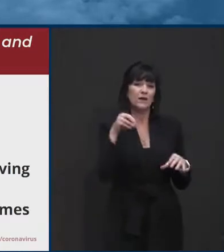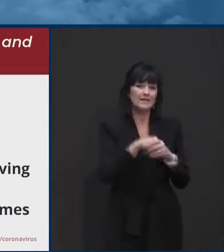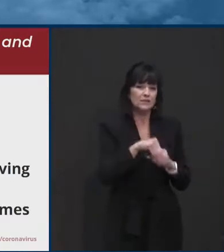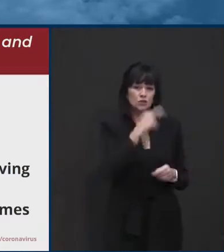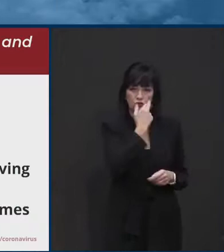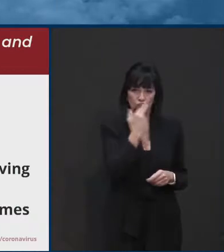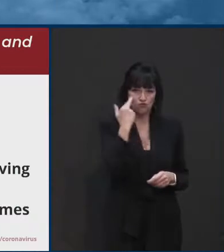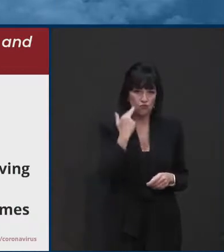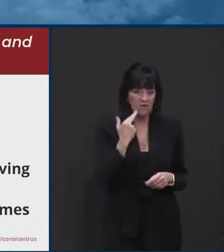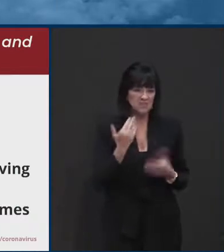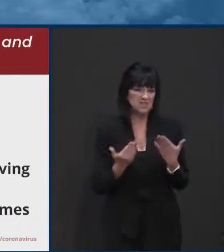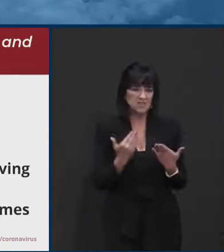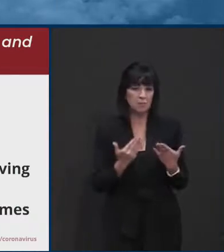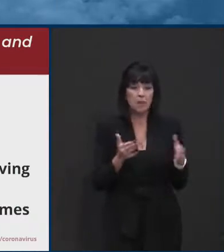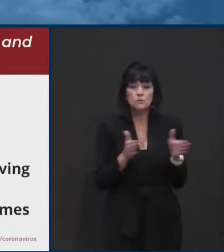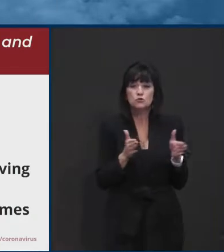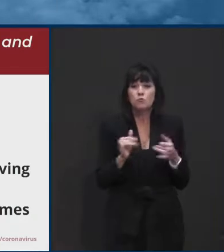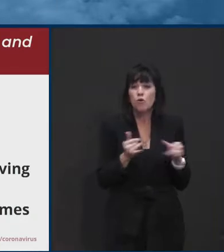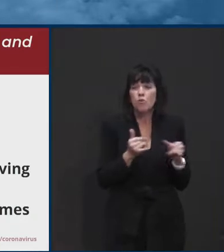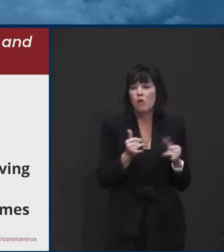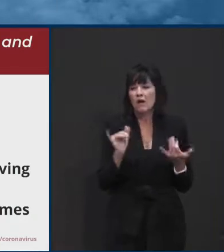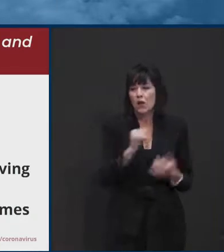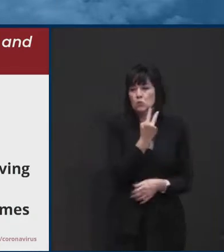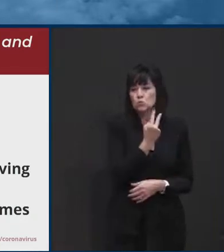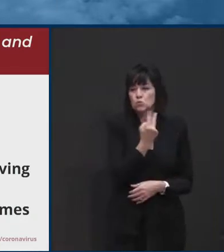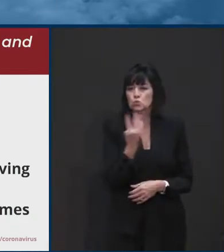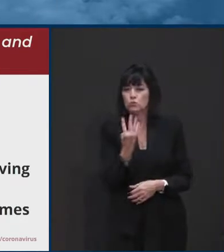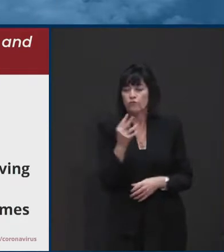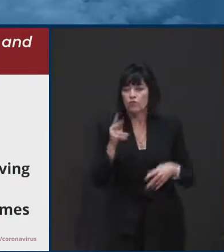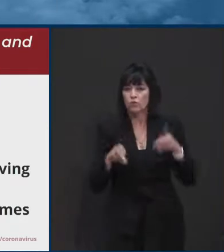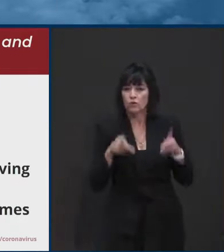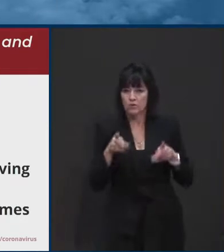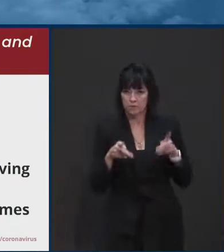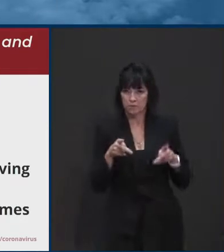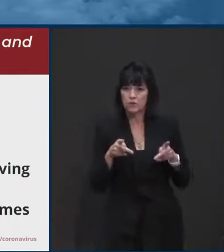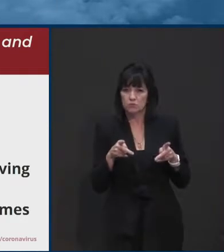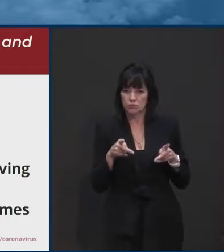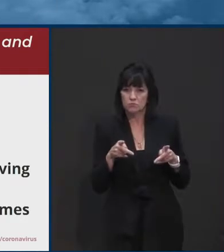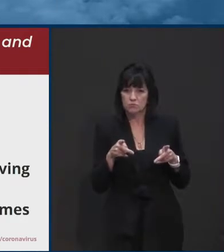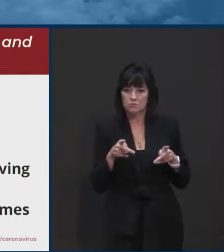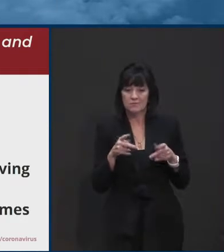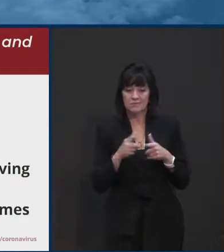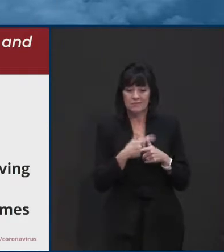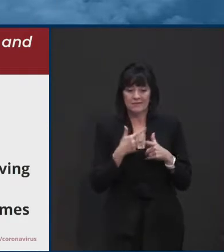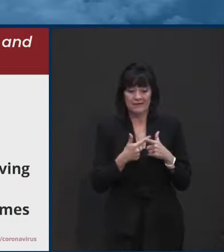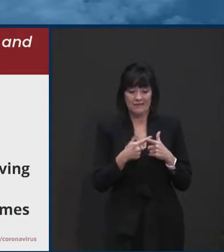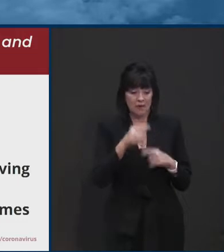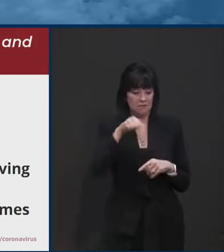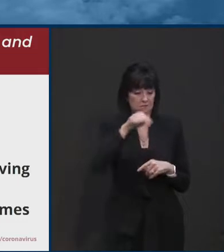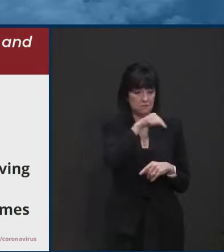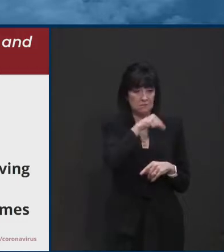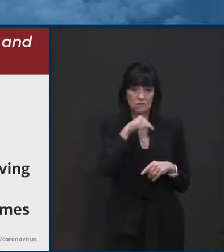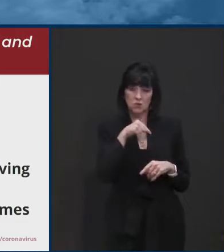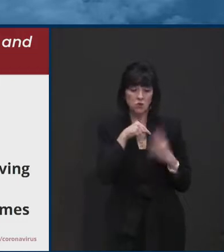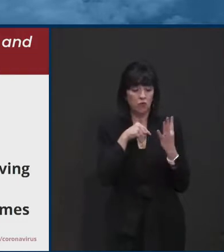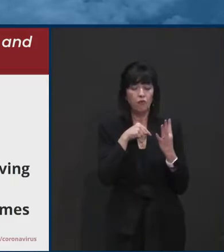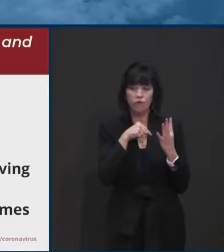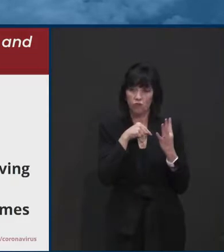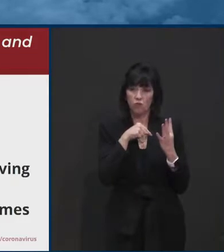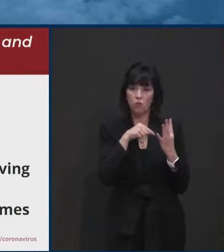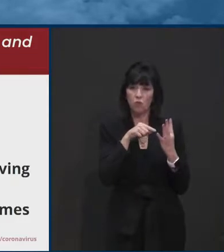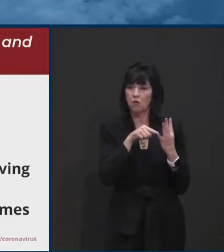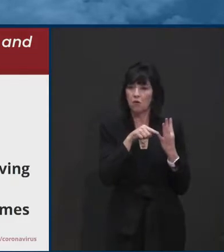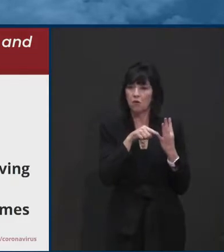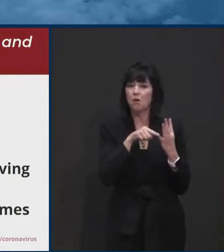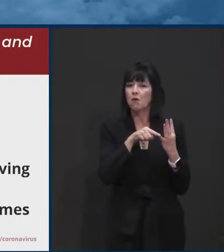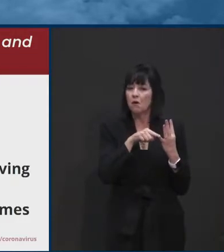a small party could be two people or four people where, um, multiple people then become ill from sitting at that table. But